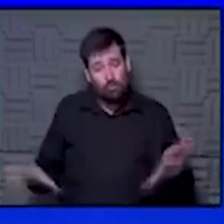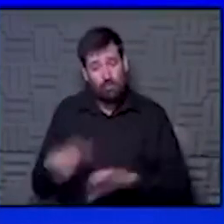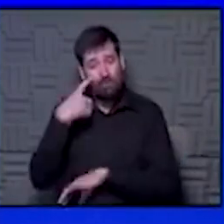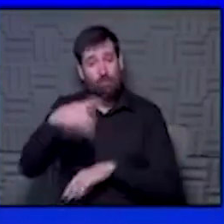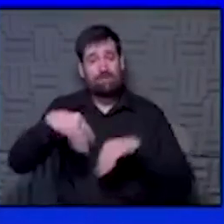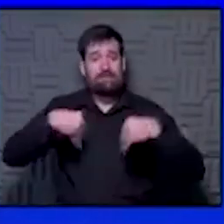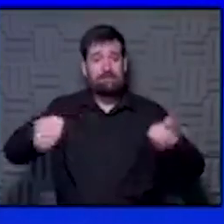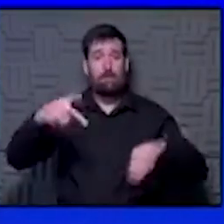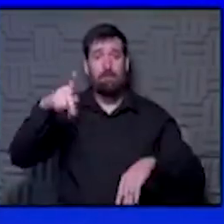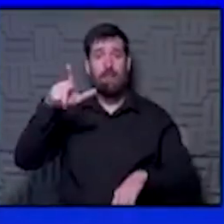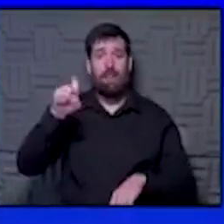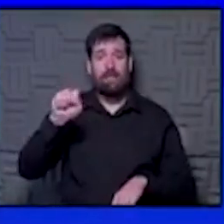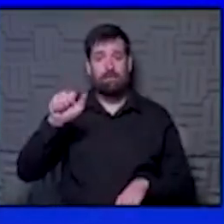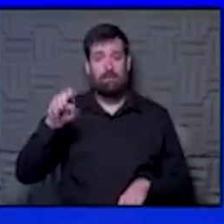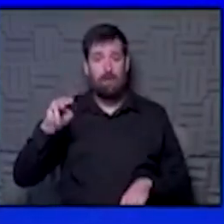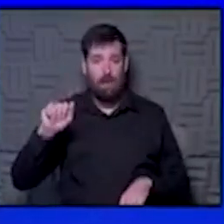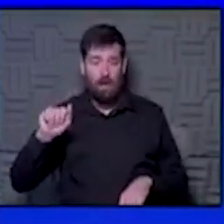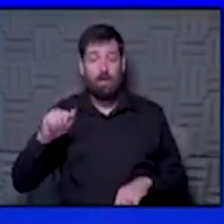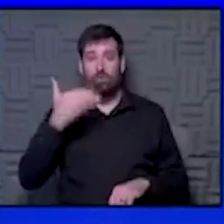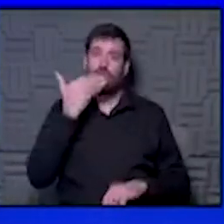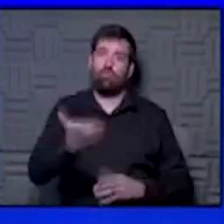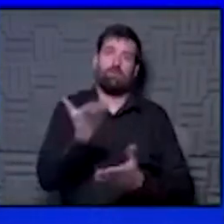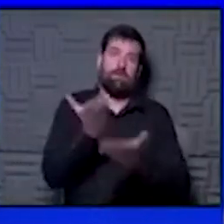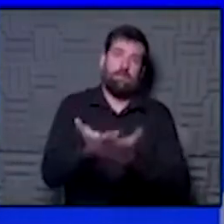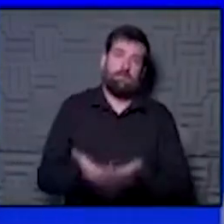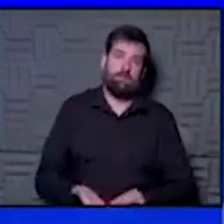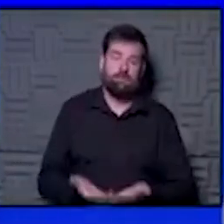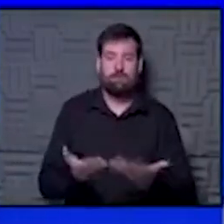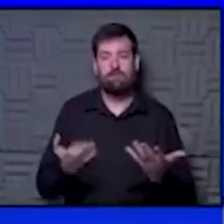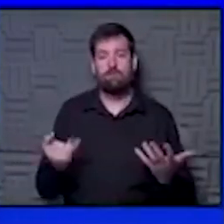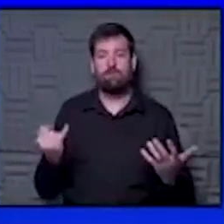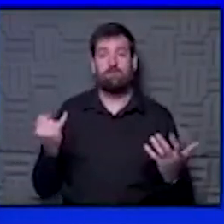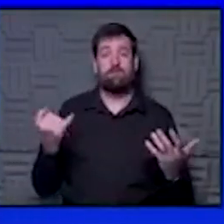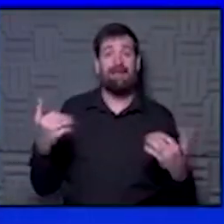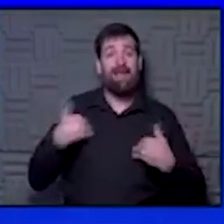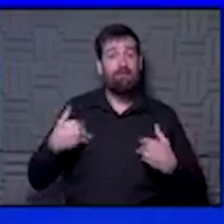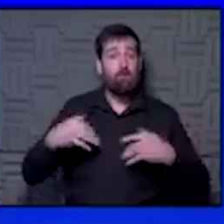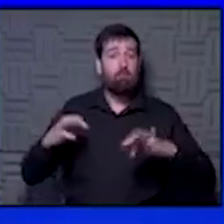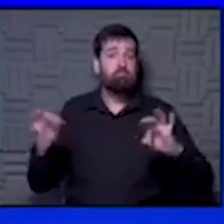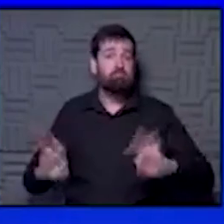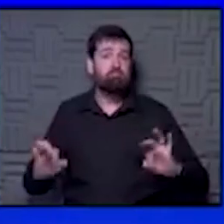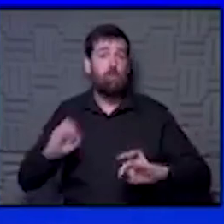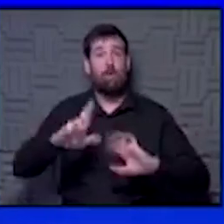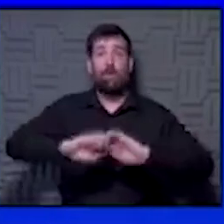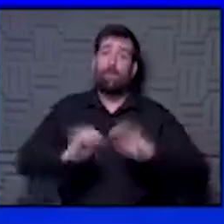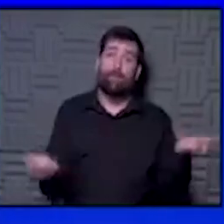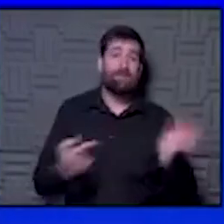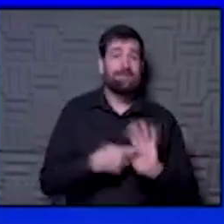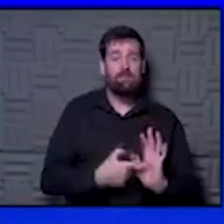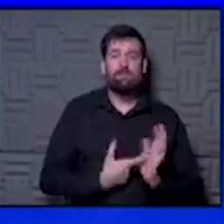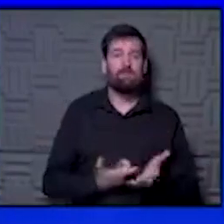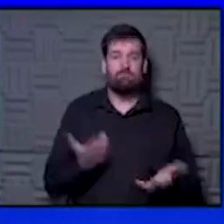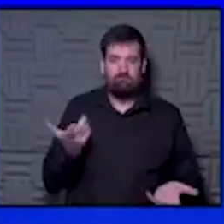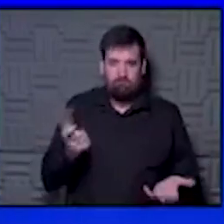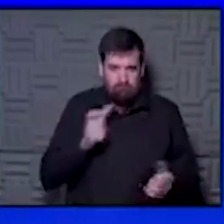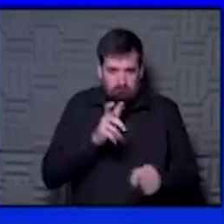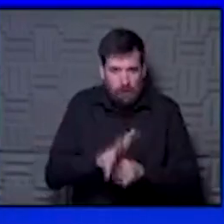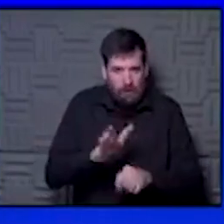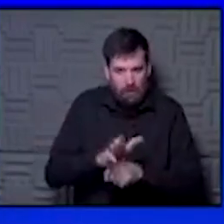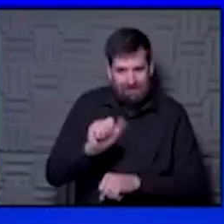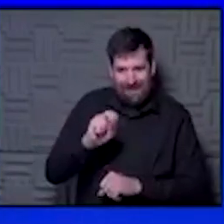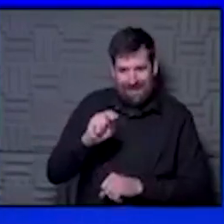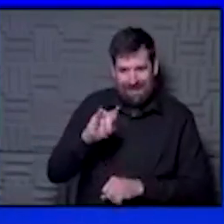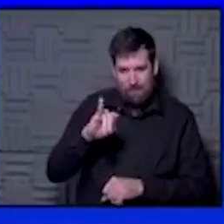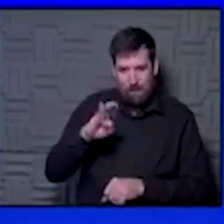plasma, well, there is very good evidence to suggest that if you have mild or no symptoms, you may not even mount enough antibodies to